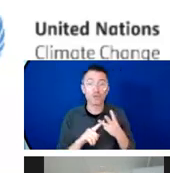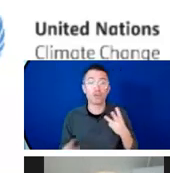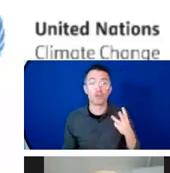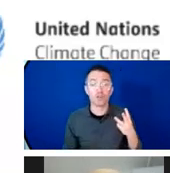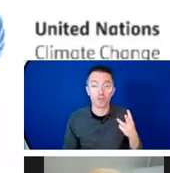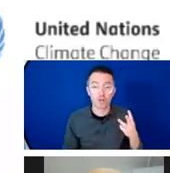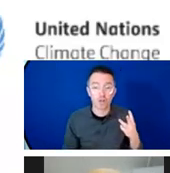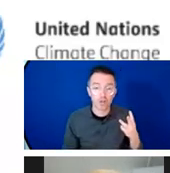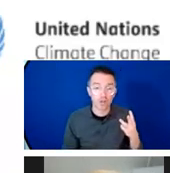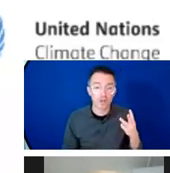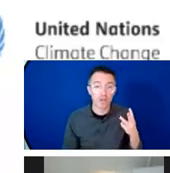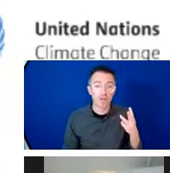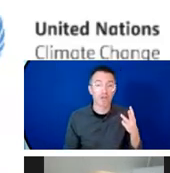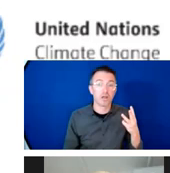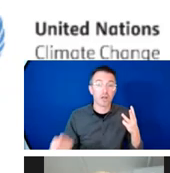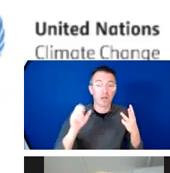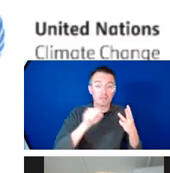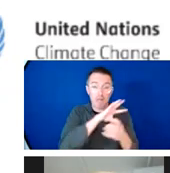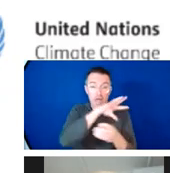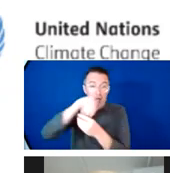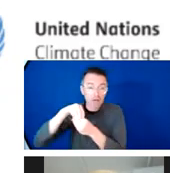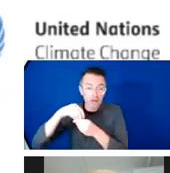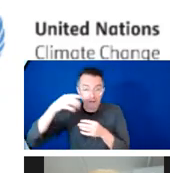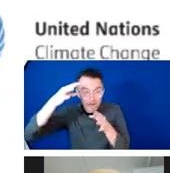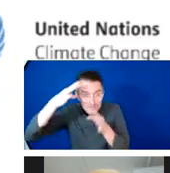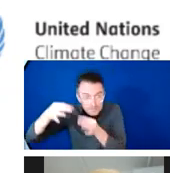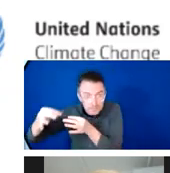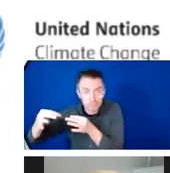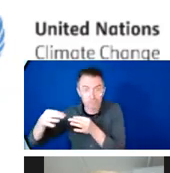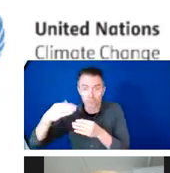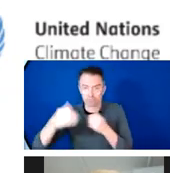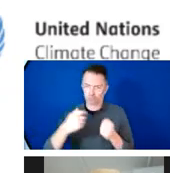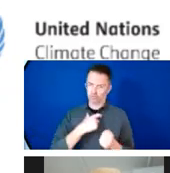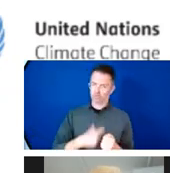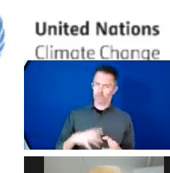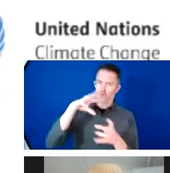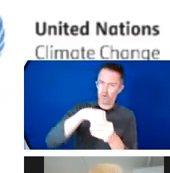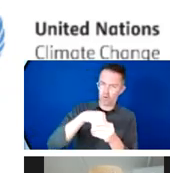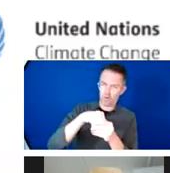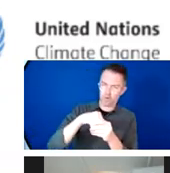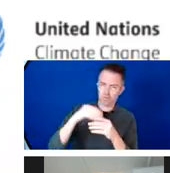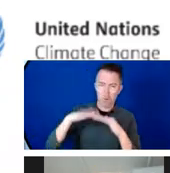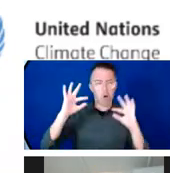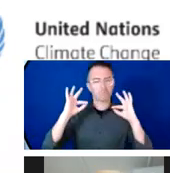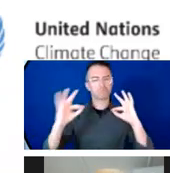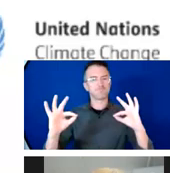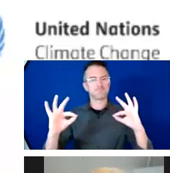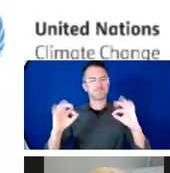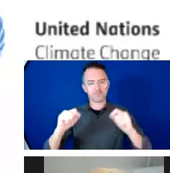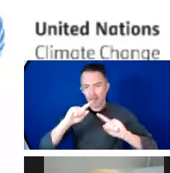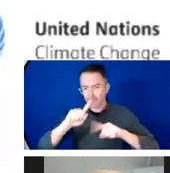role in the development of the national economy. This year, we are preparing our NDC,